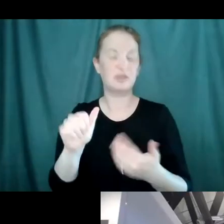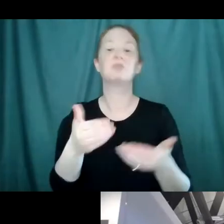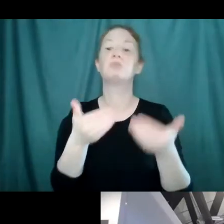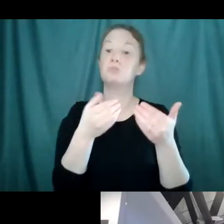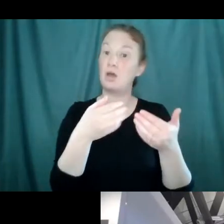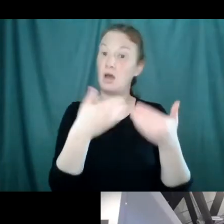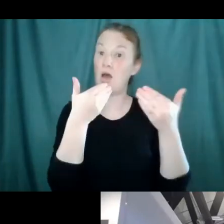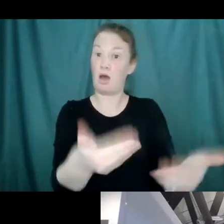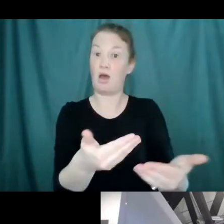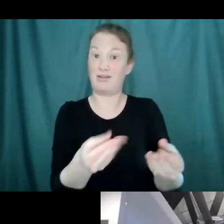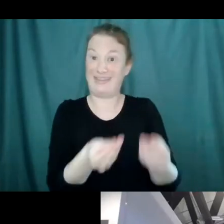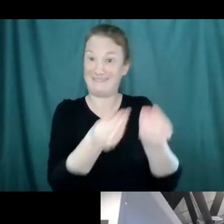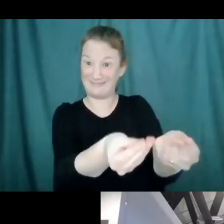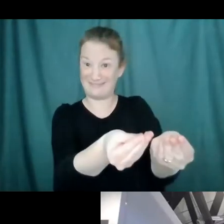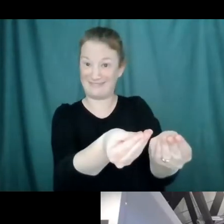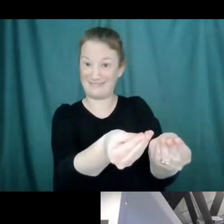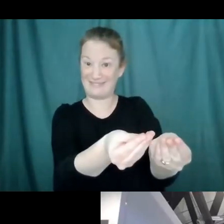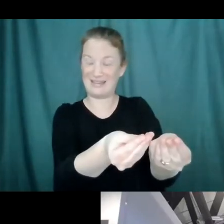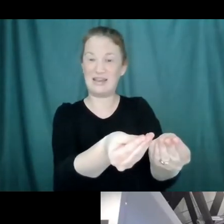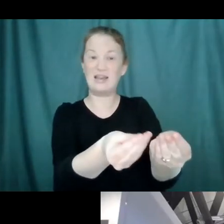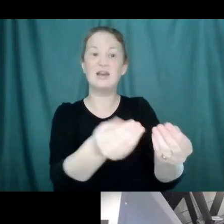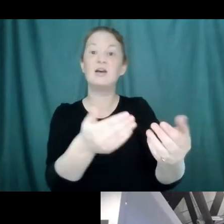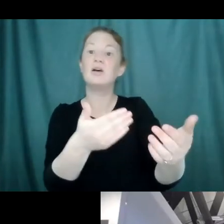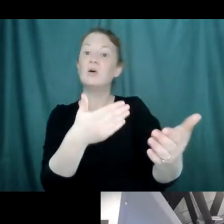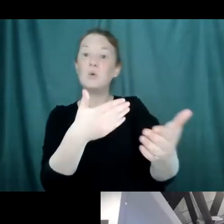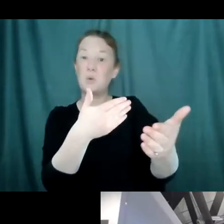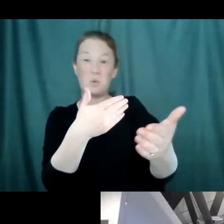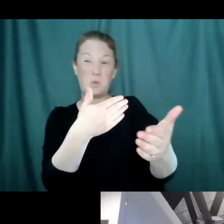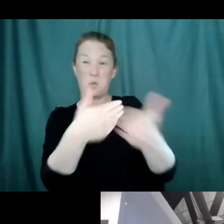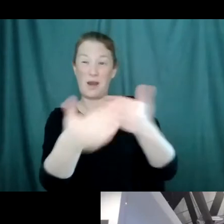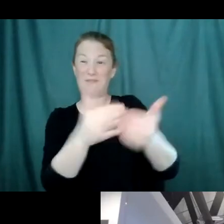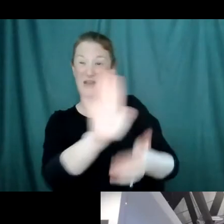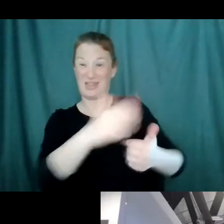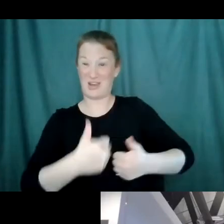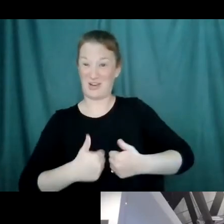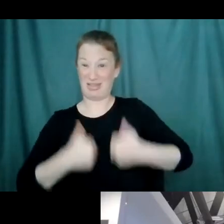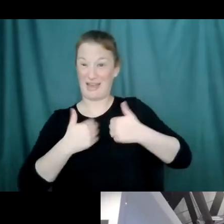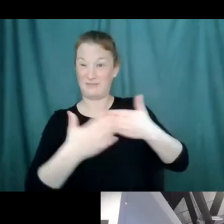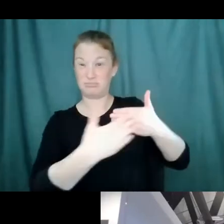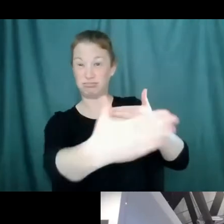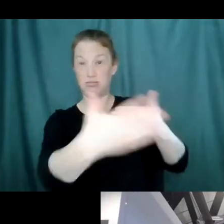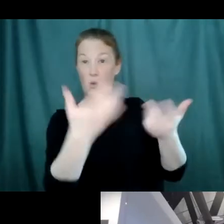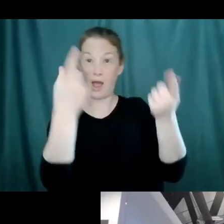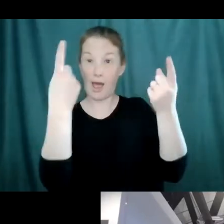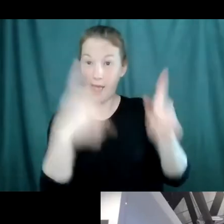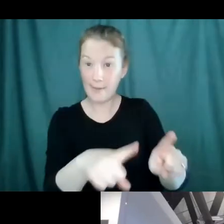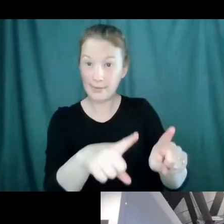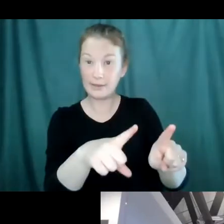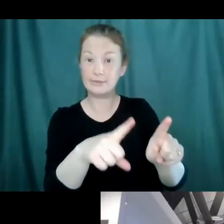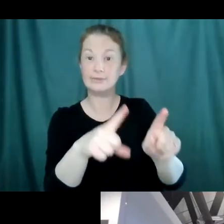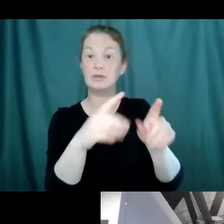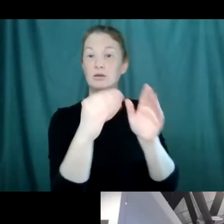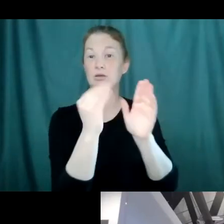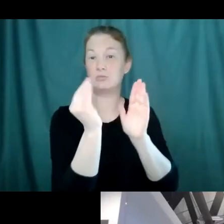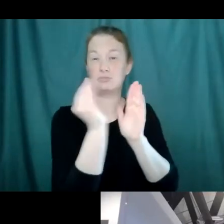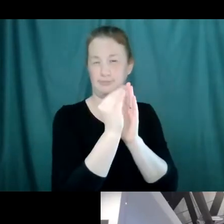and everything that happens to someone in the clinical trial is put in as if it could be